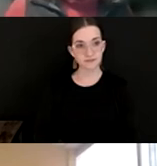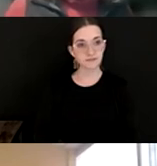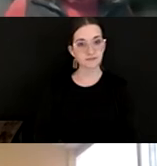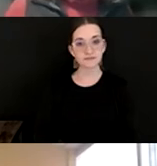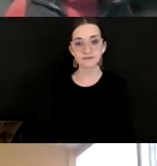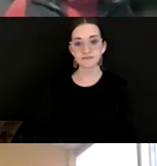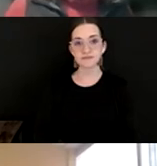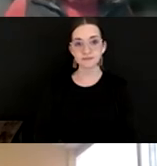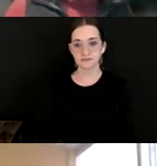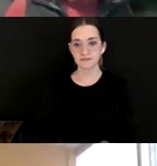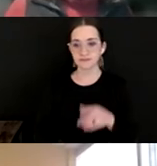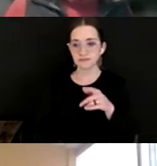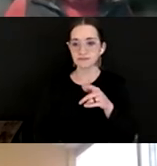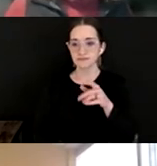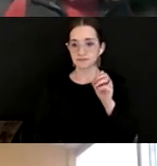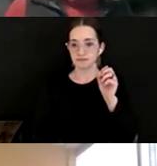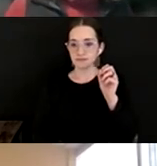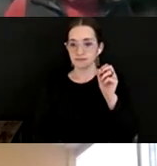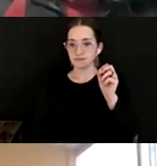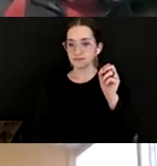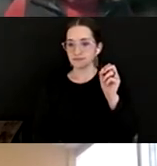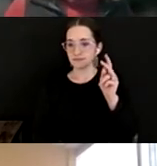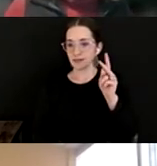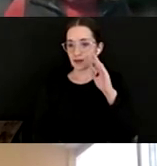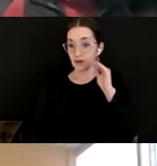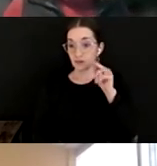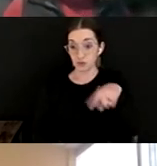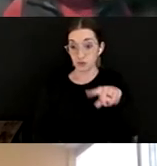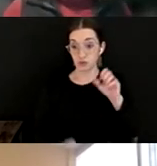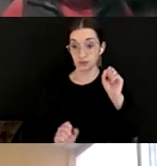And hopefully folks have been able to see the link now.